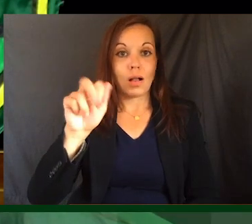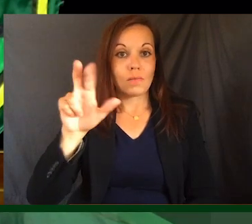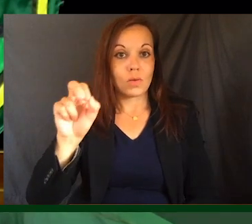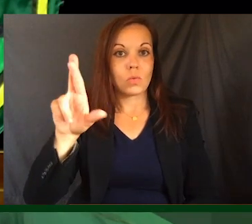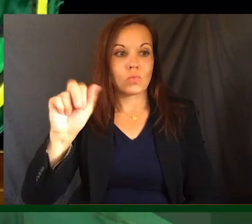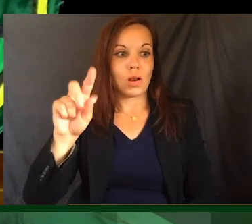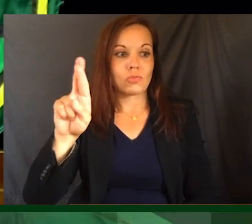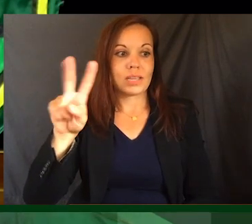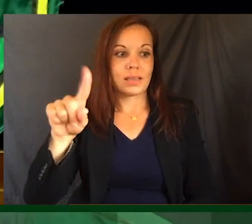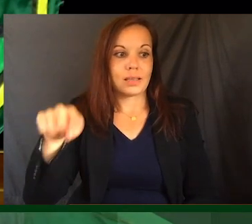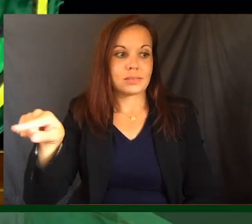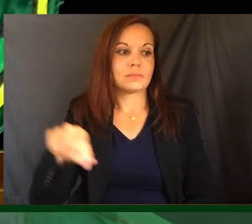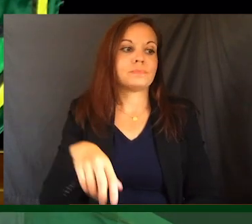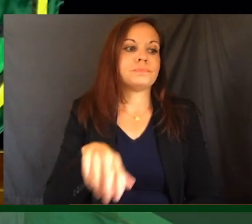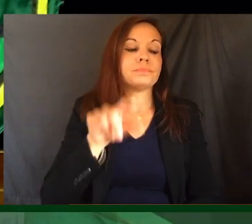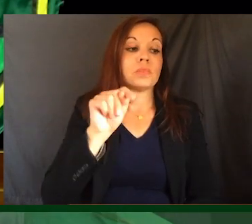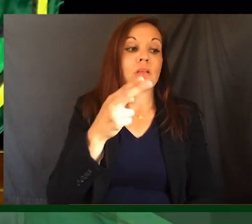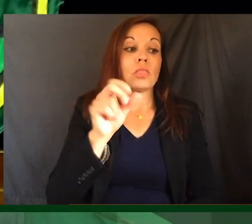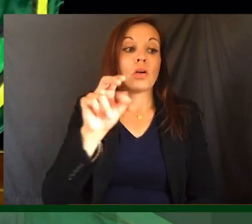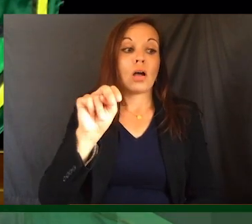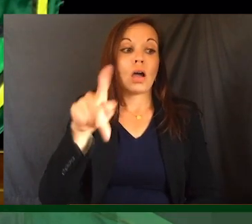Tong Pyor-Yi Ta.